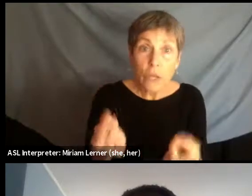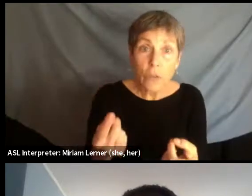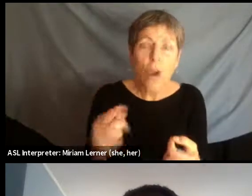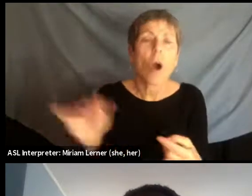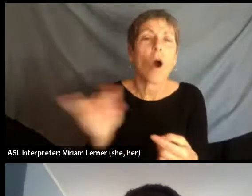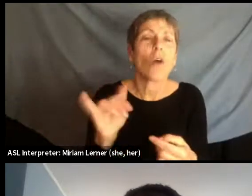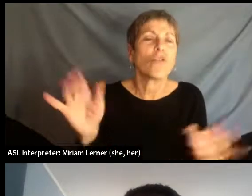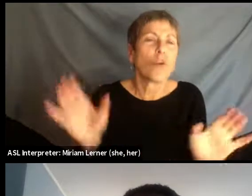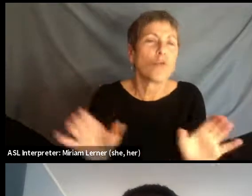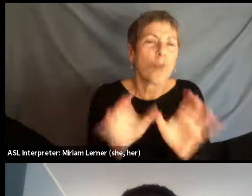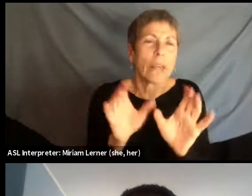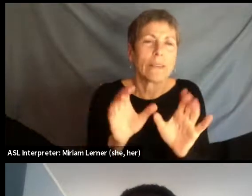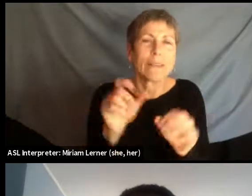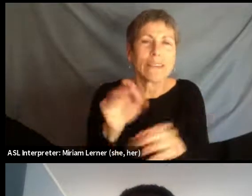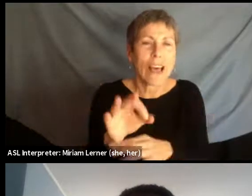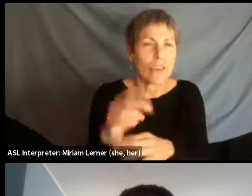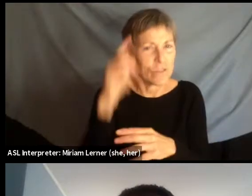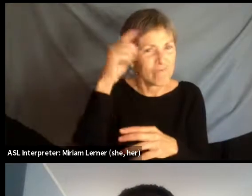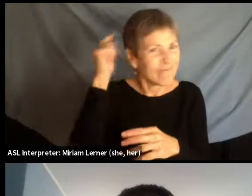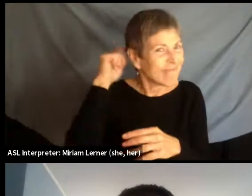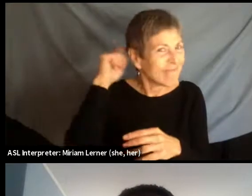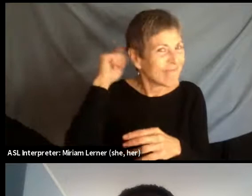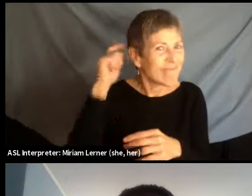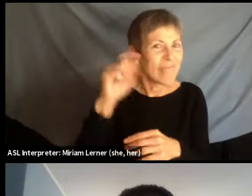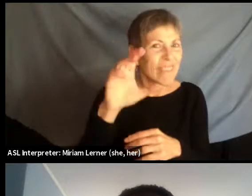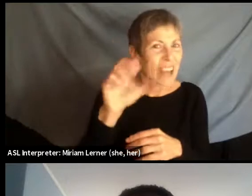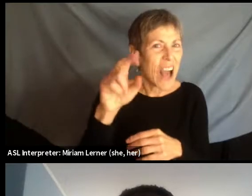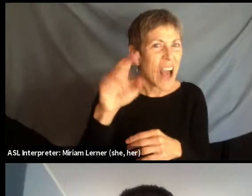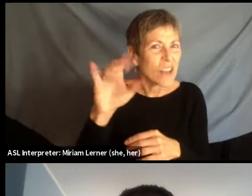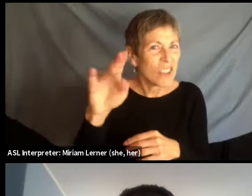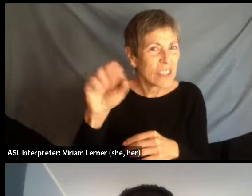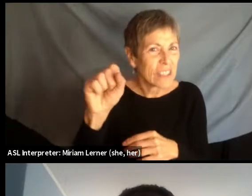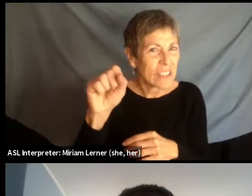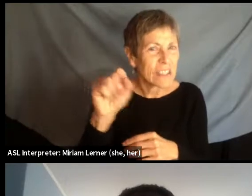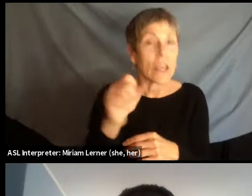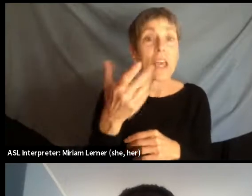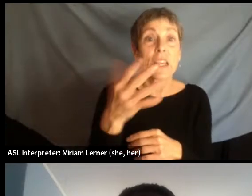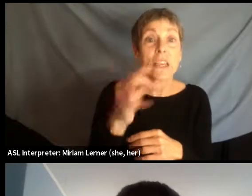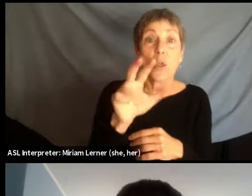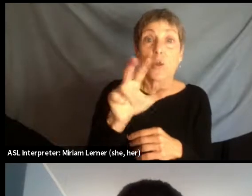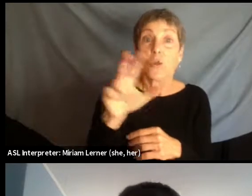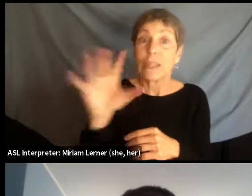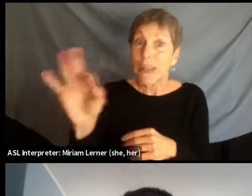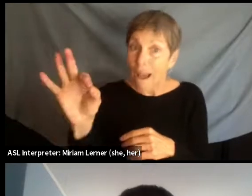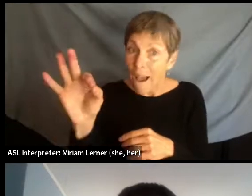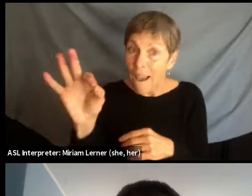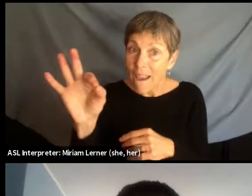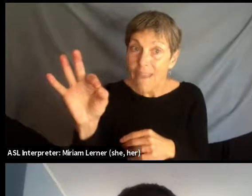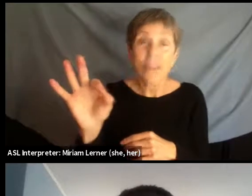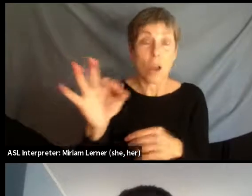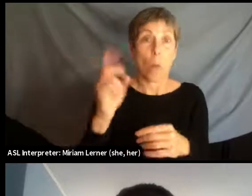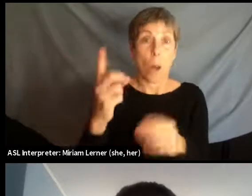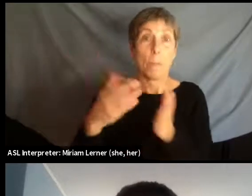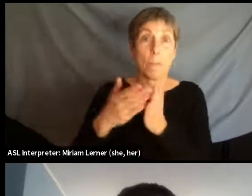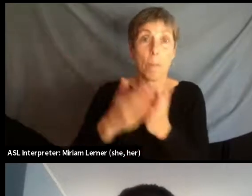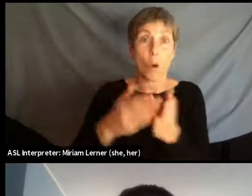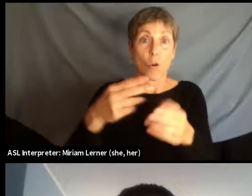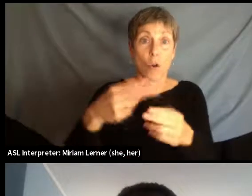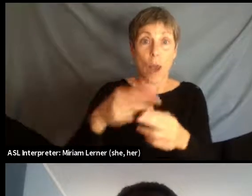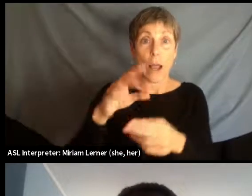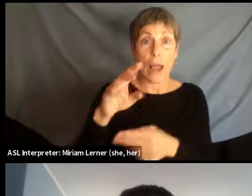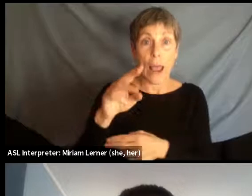right? In 1939, the U.S. turned away the MS St. Louis, which had over 900